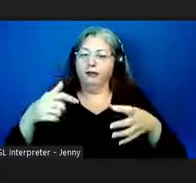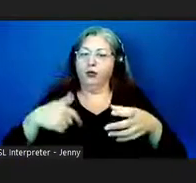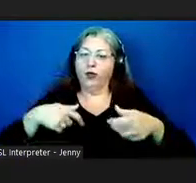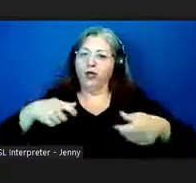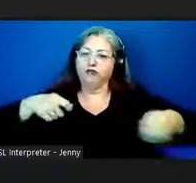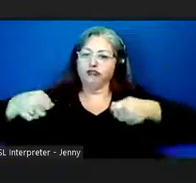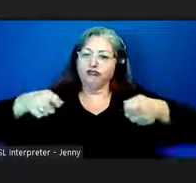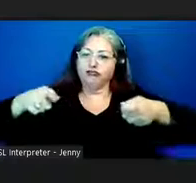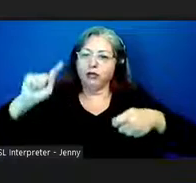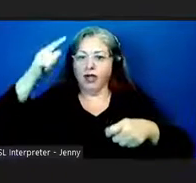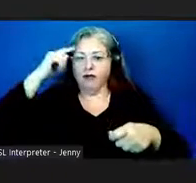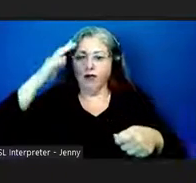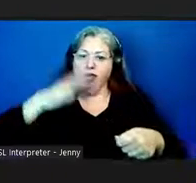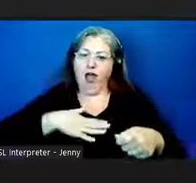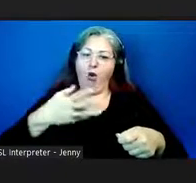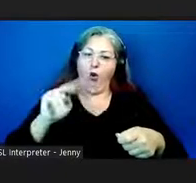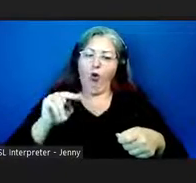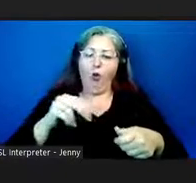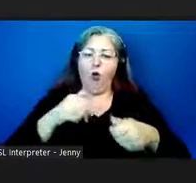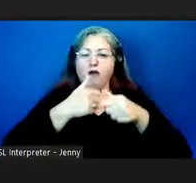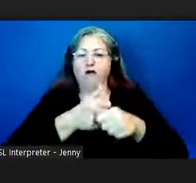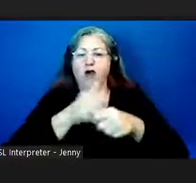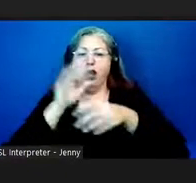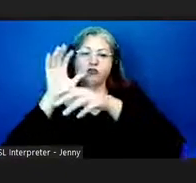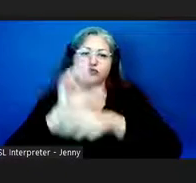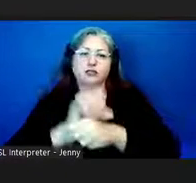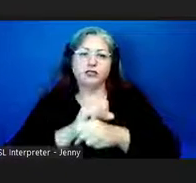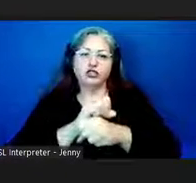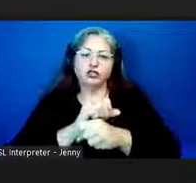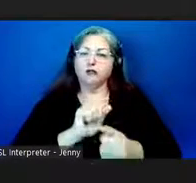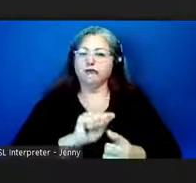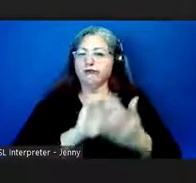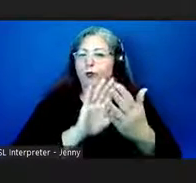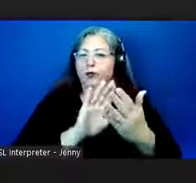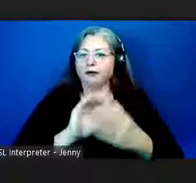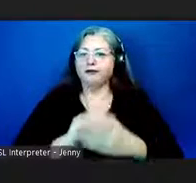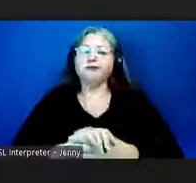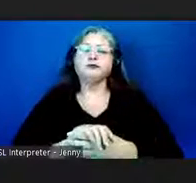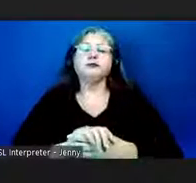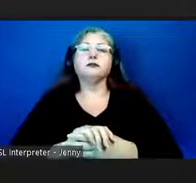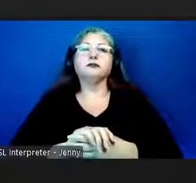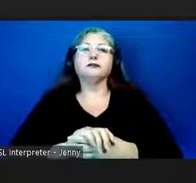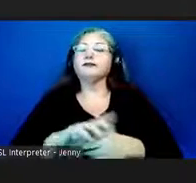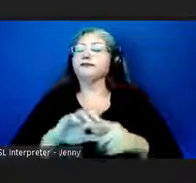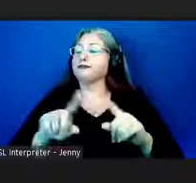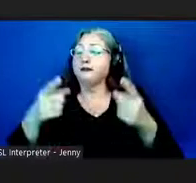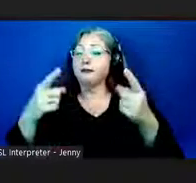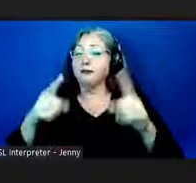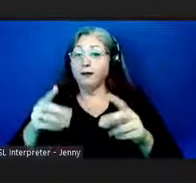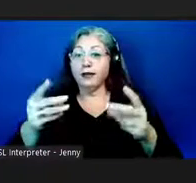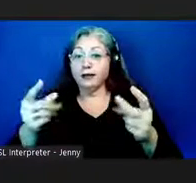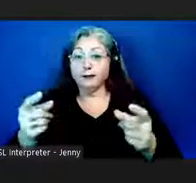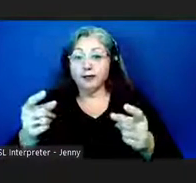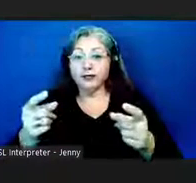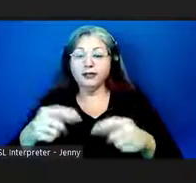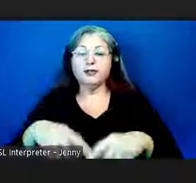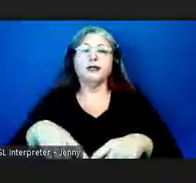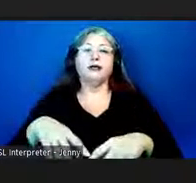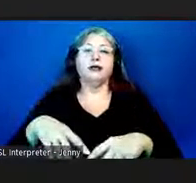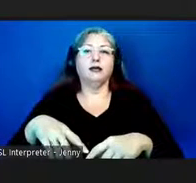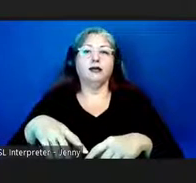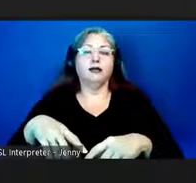ourselves according to our traditional way of governance islands but immediately i think our our